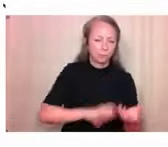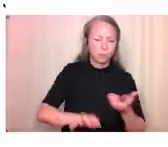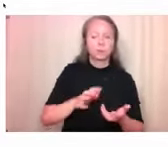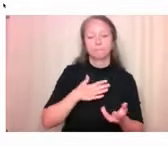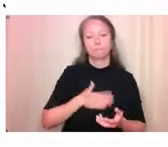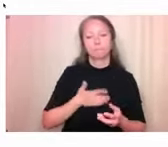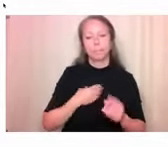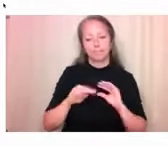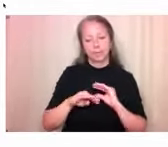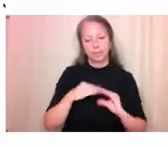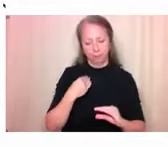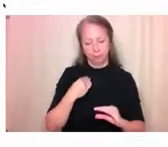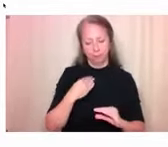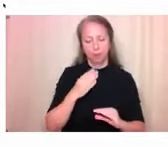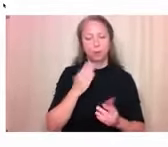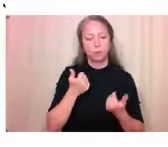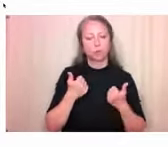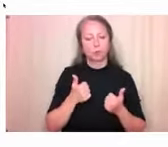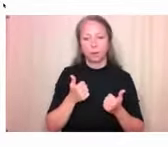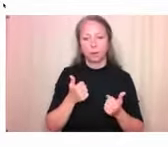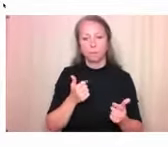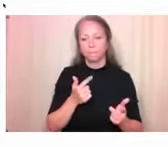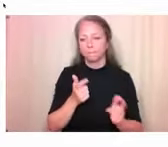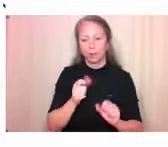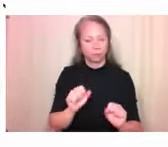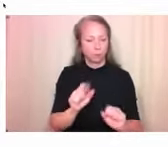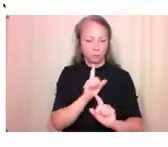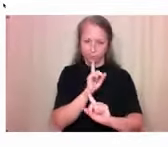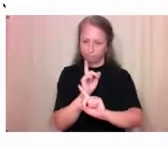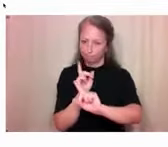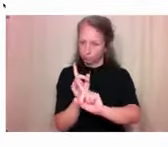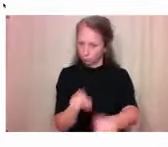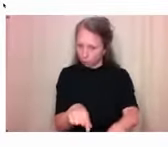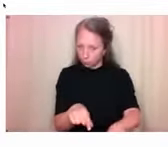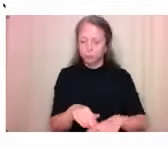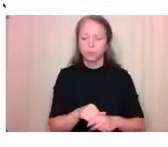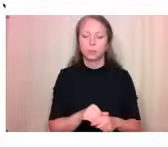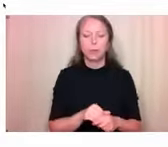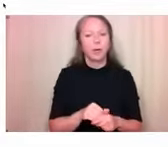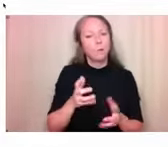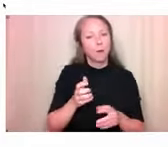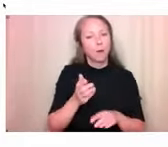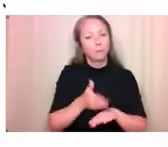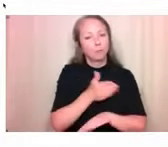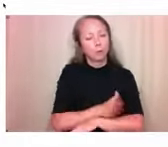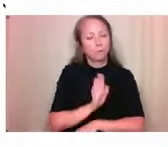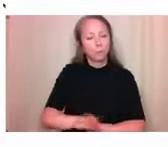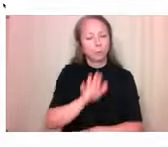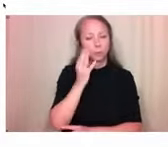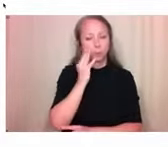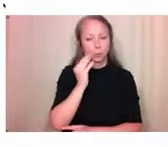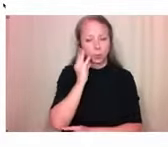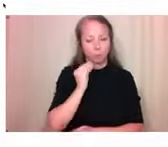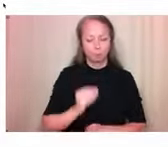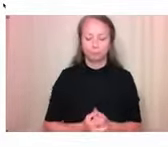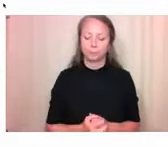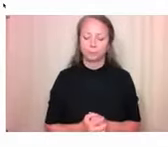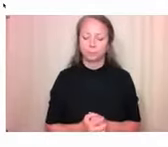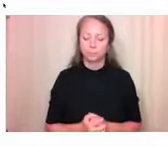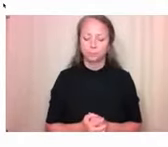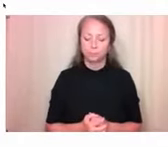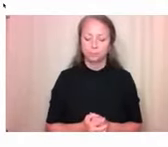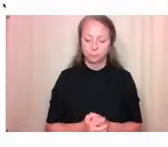to you as soon as possible on that and see how we can make your experience better. Second, I just wanted to draw together